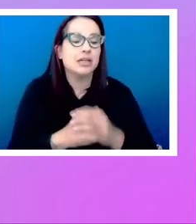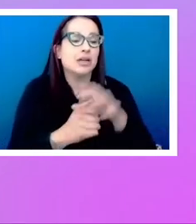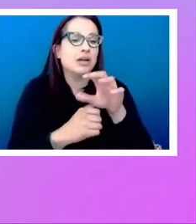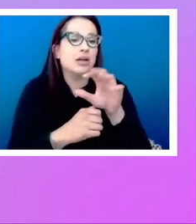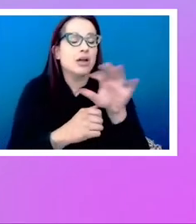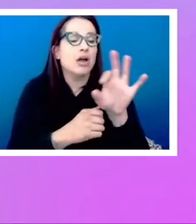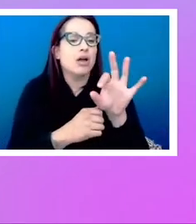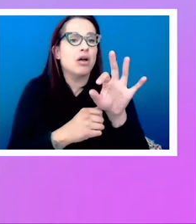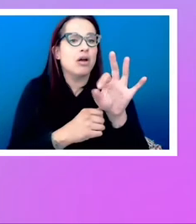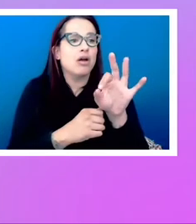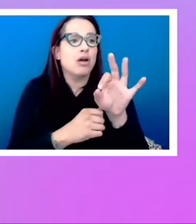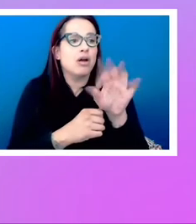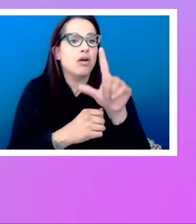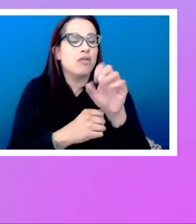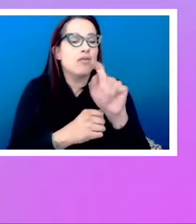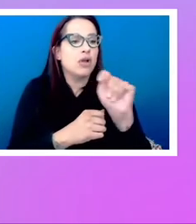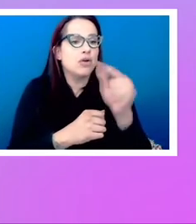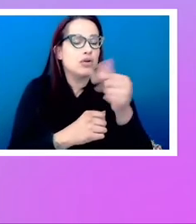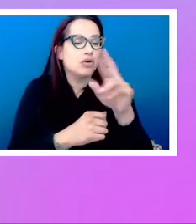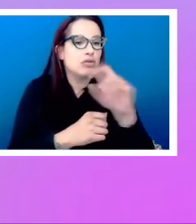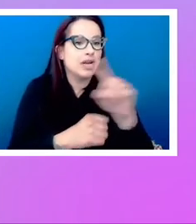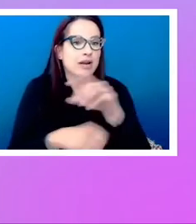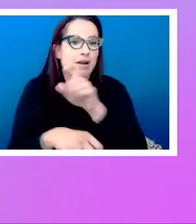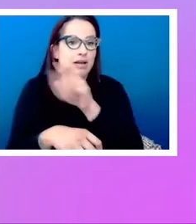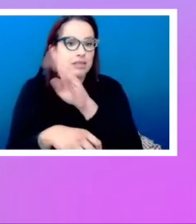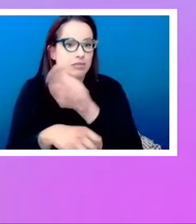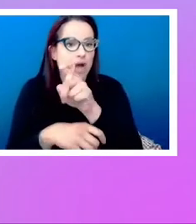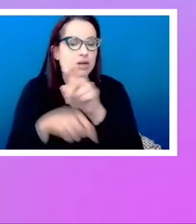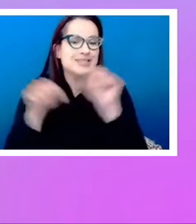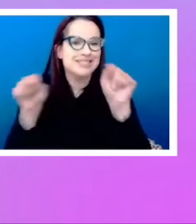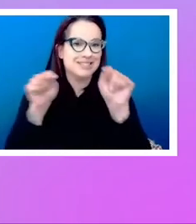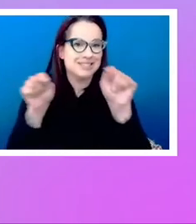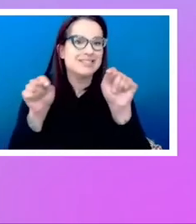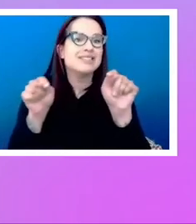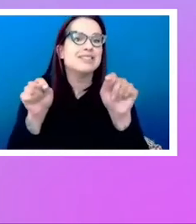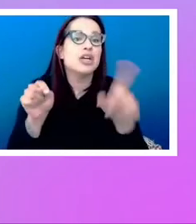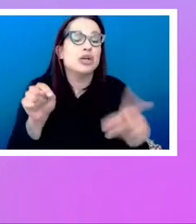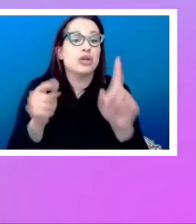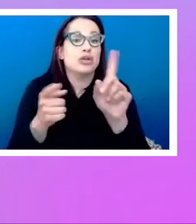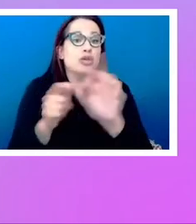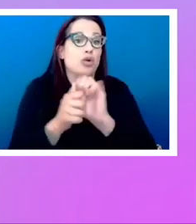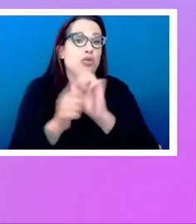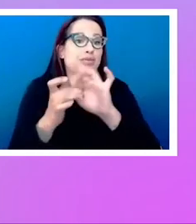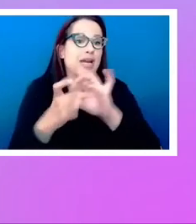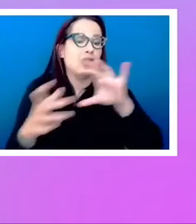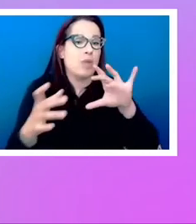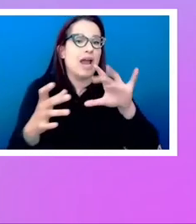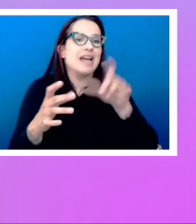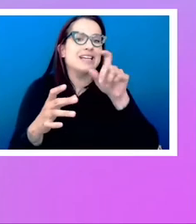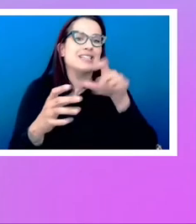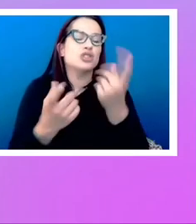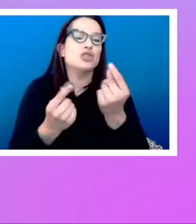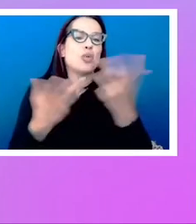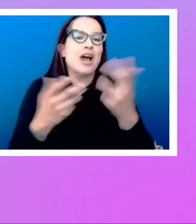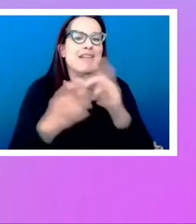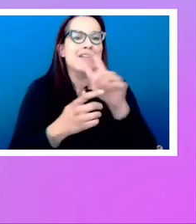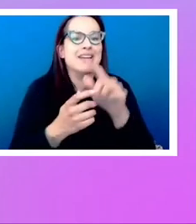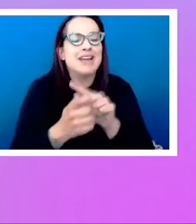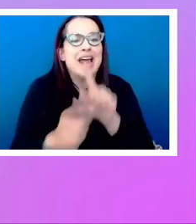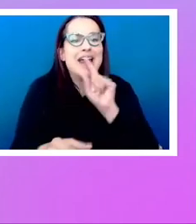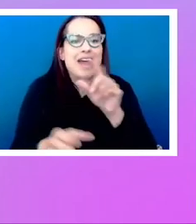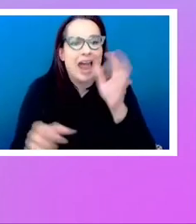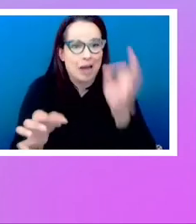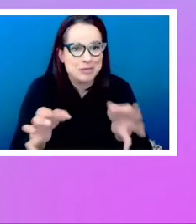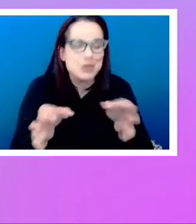to take something out of that normal flow is to do with absolute positioning. Now, if you've ever tried to build an entire layout with absolute